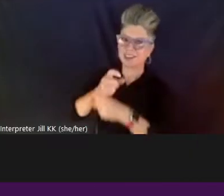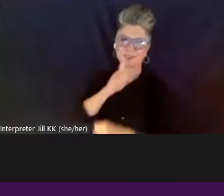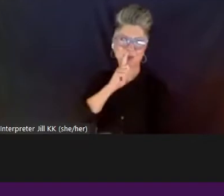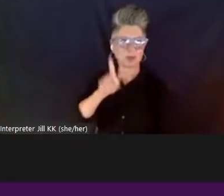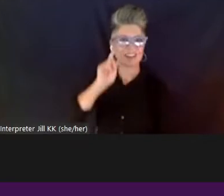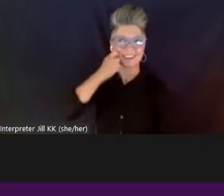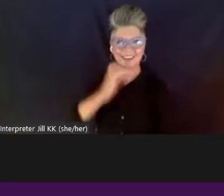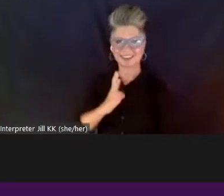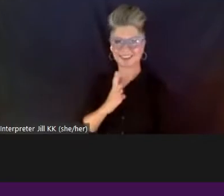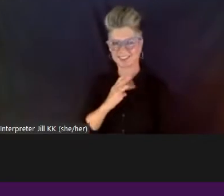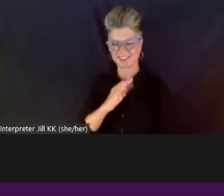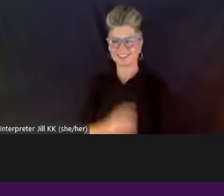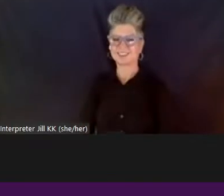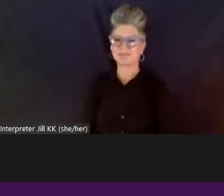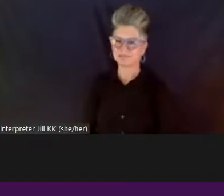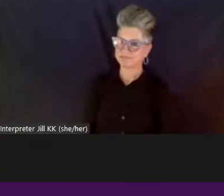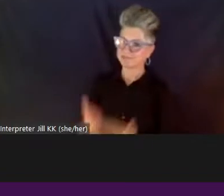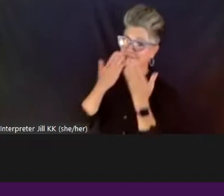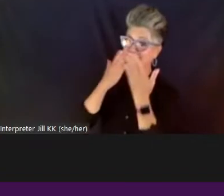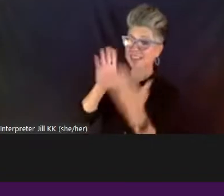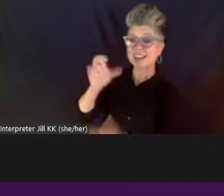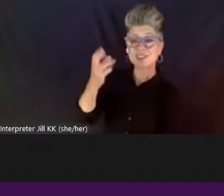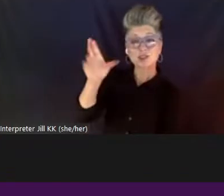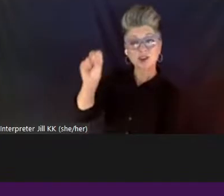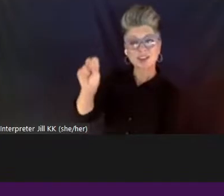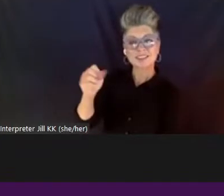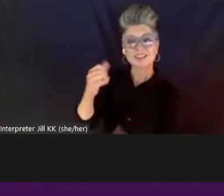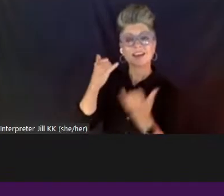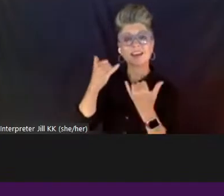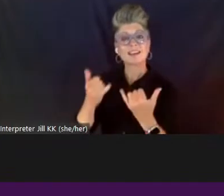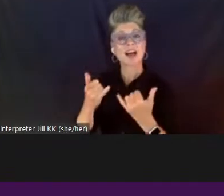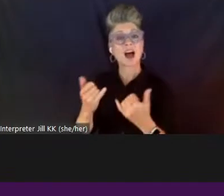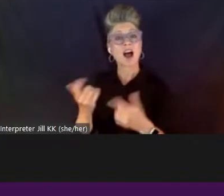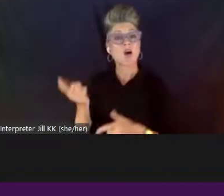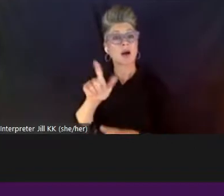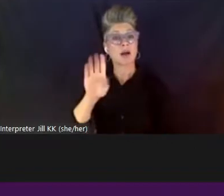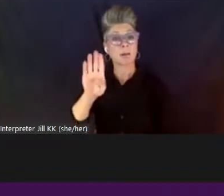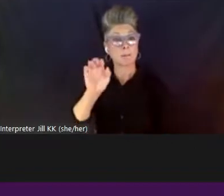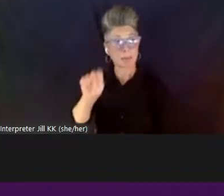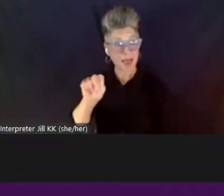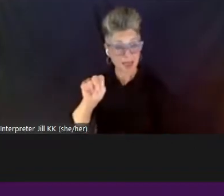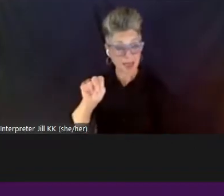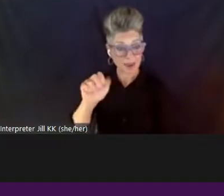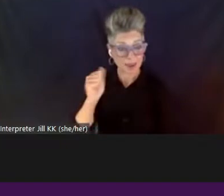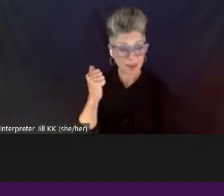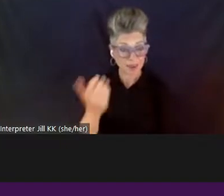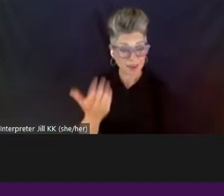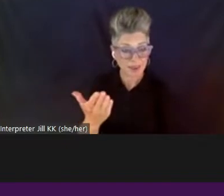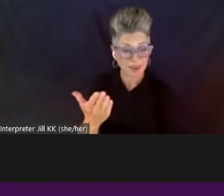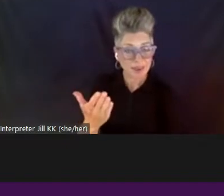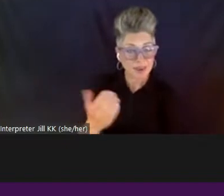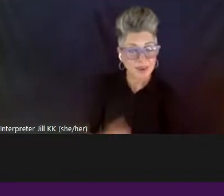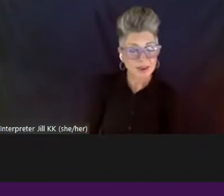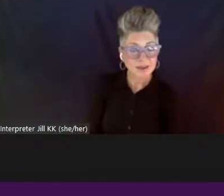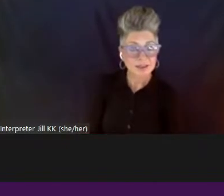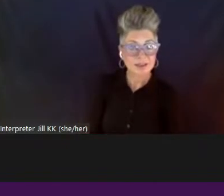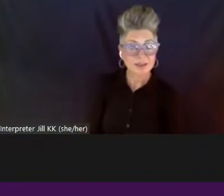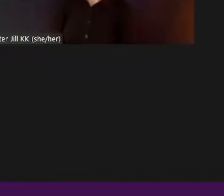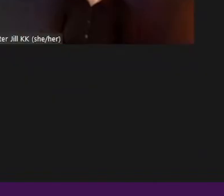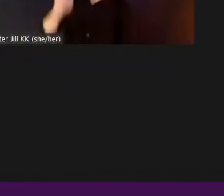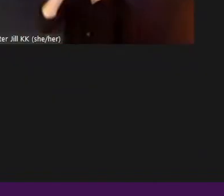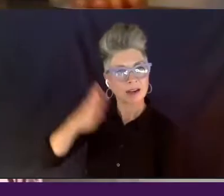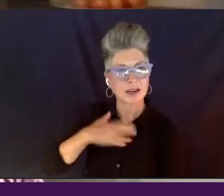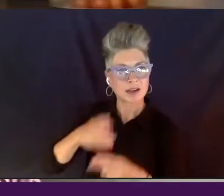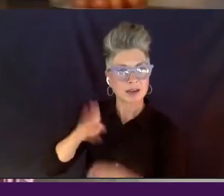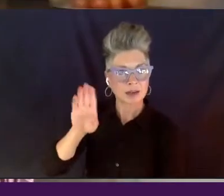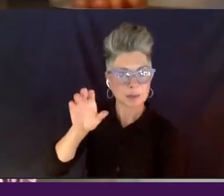Thanks, Chris. And now let me jump to Ben DeJesus. Please introduce me. Sure. Hi. My name is